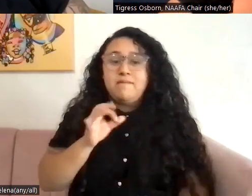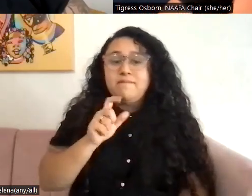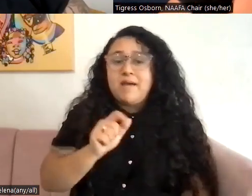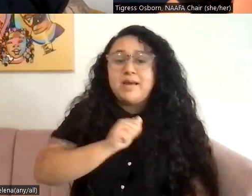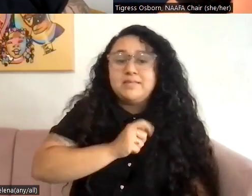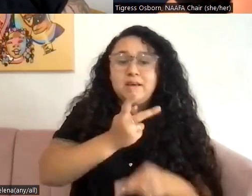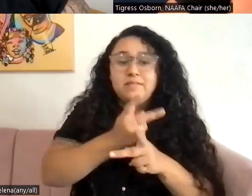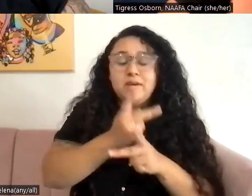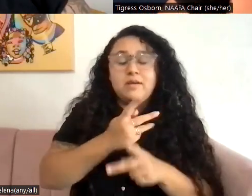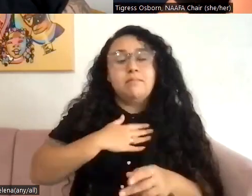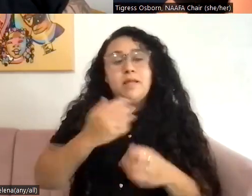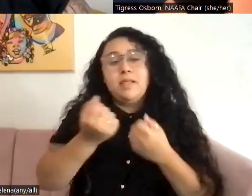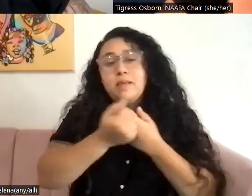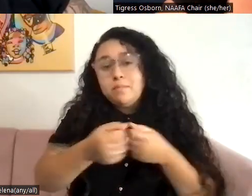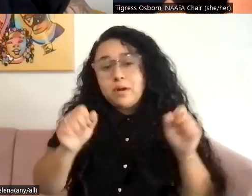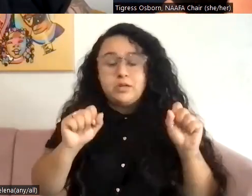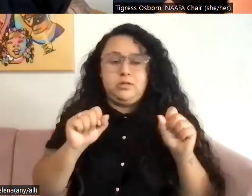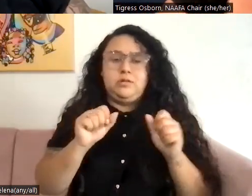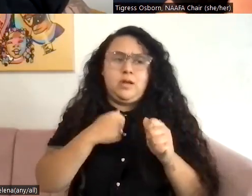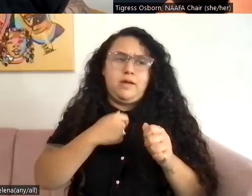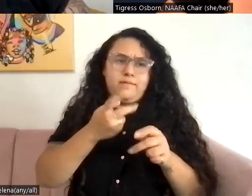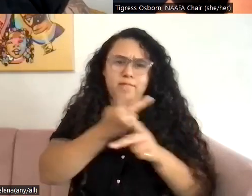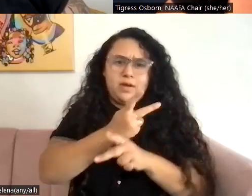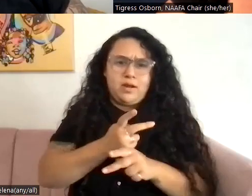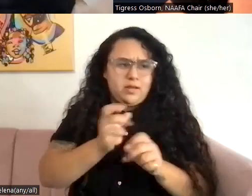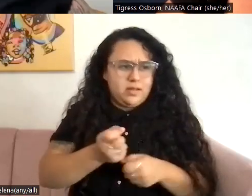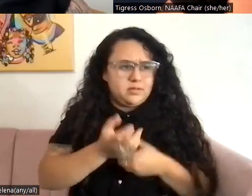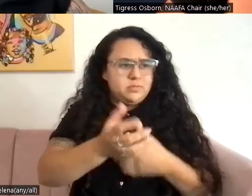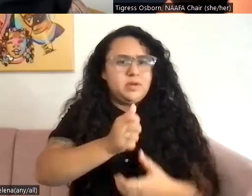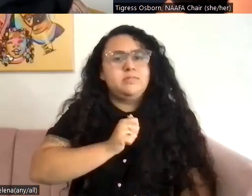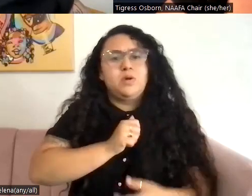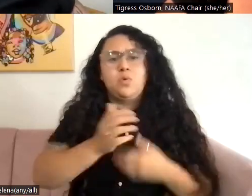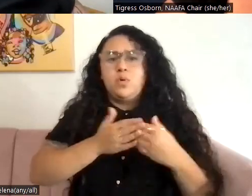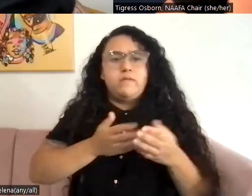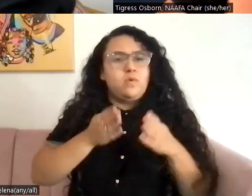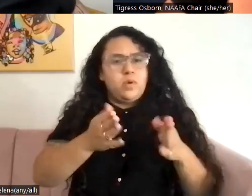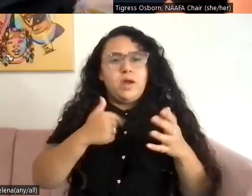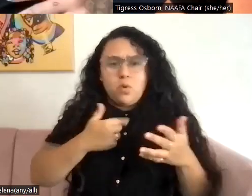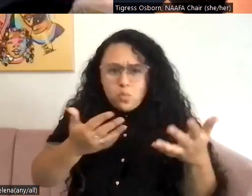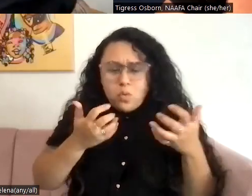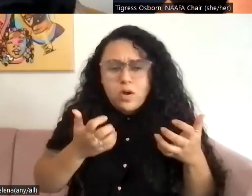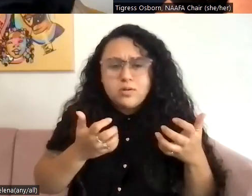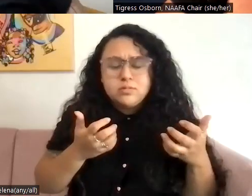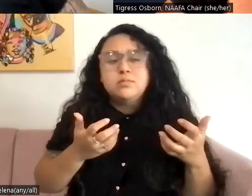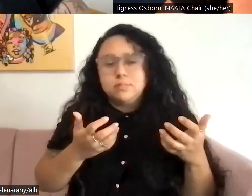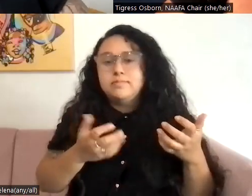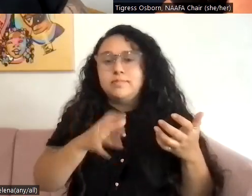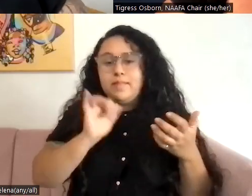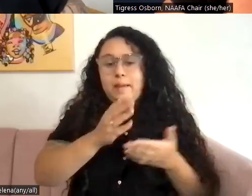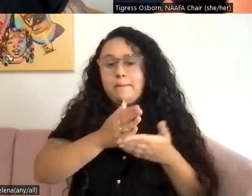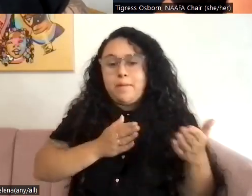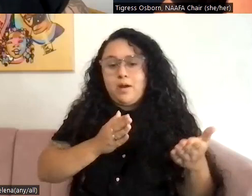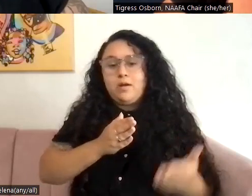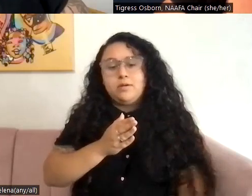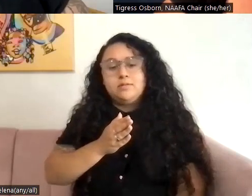um, that I could really express myself in whatever way I wanted. And so that part was really like,